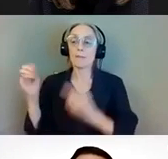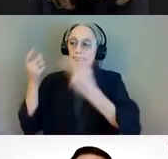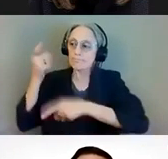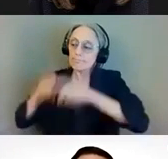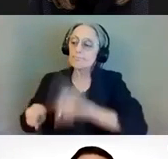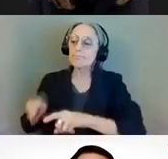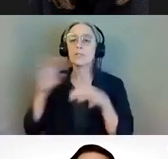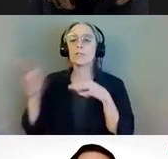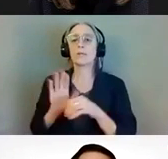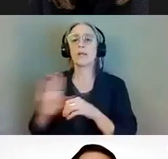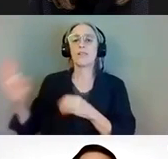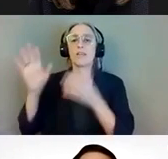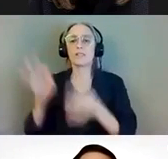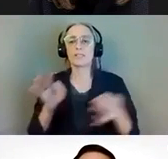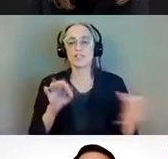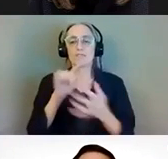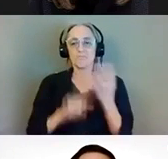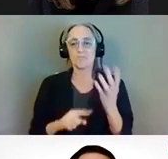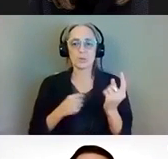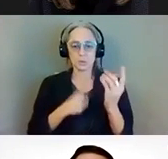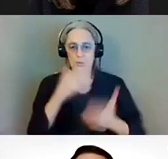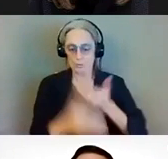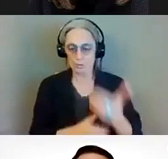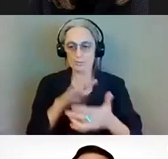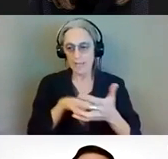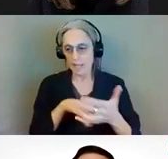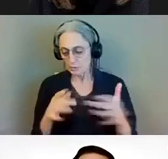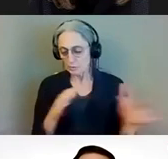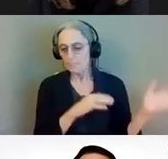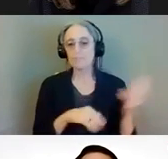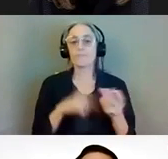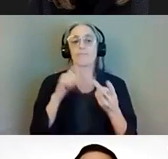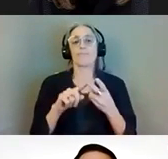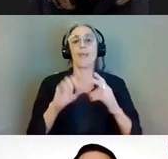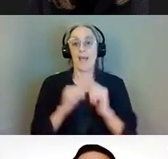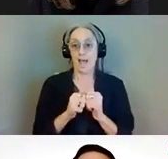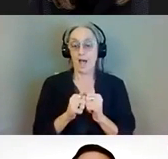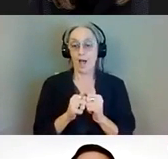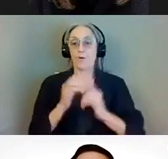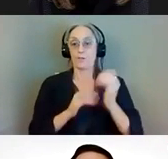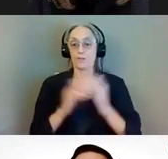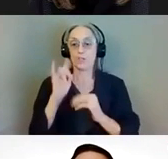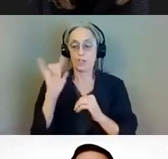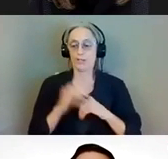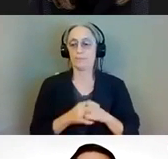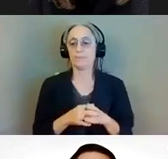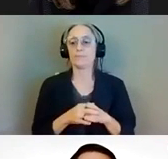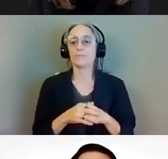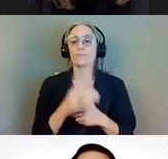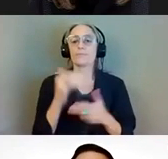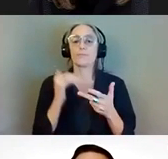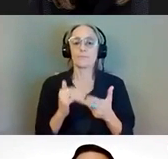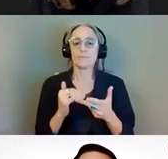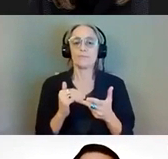towards this work. Then we're going get into the details of how the work will be done. We'll go into how the